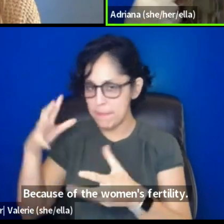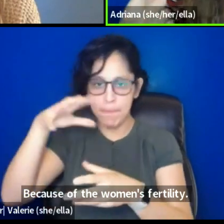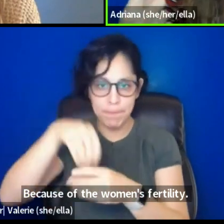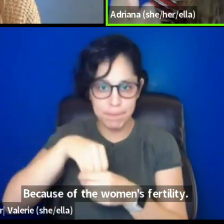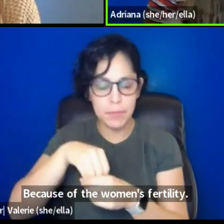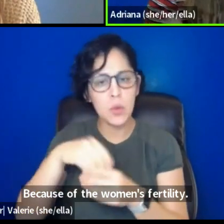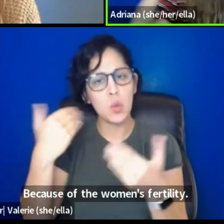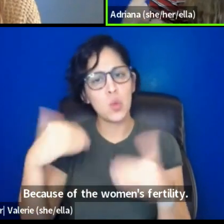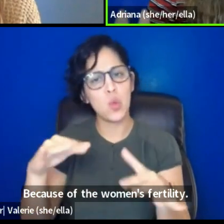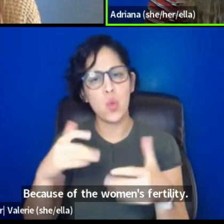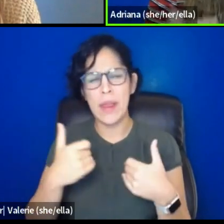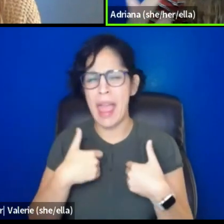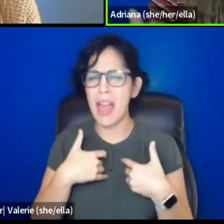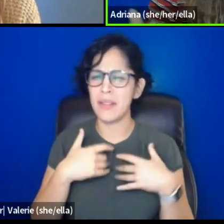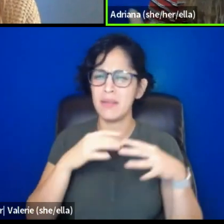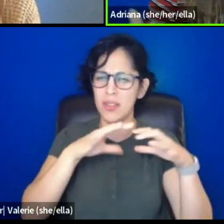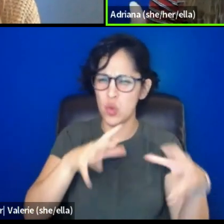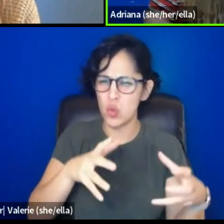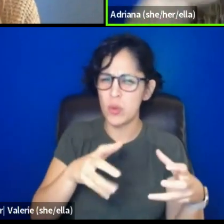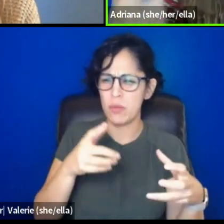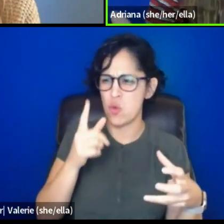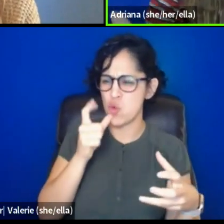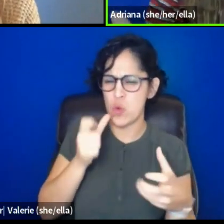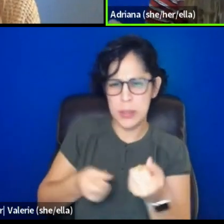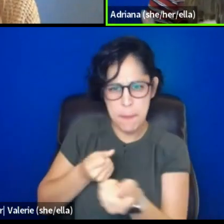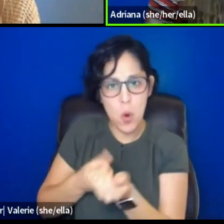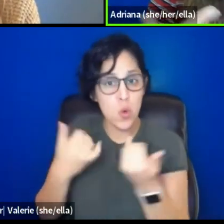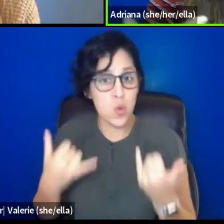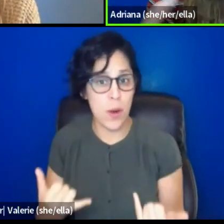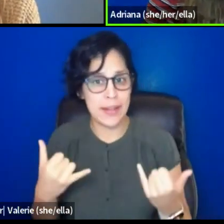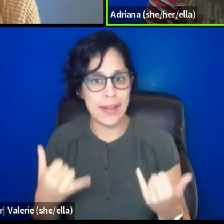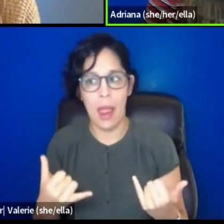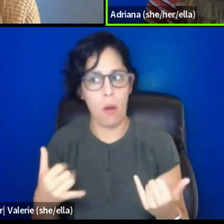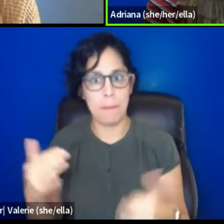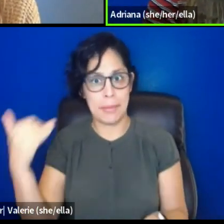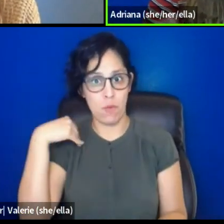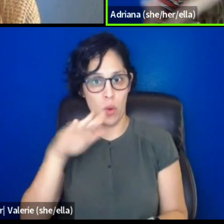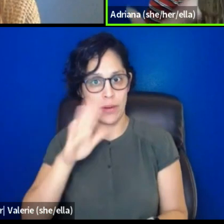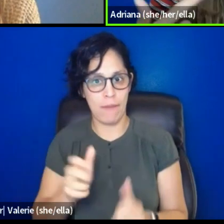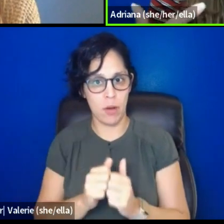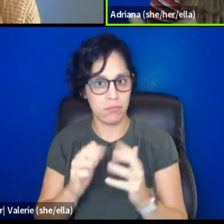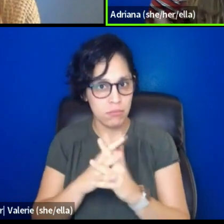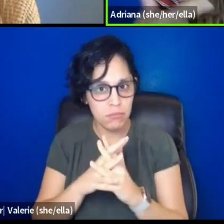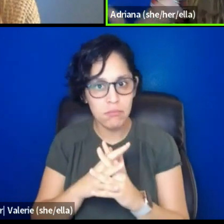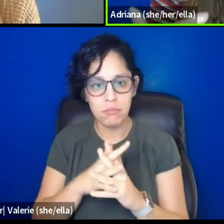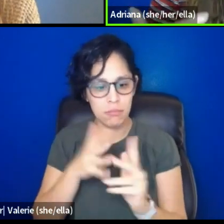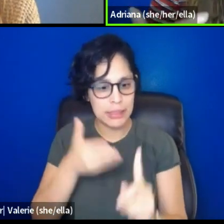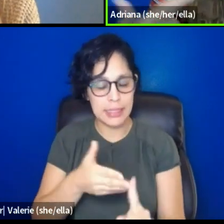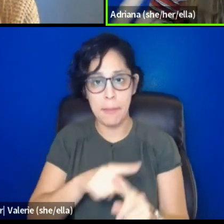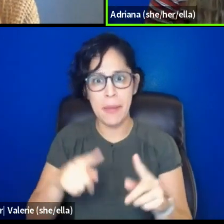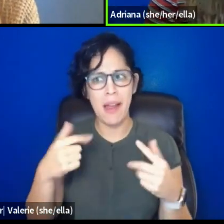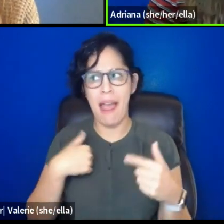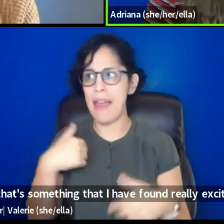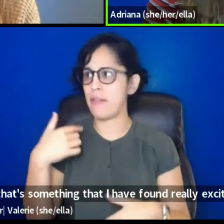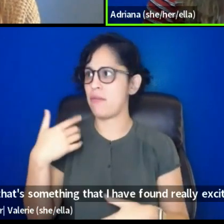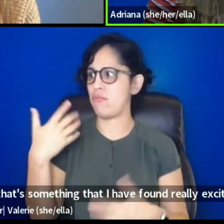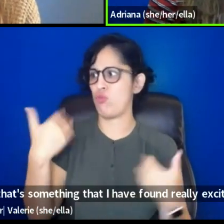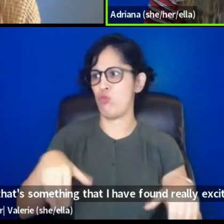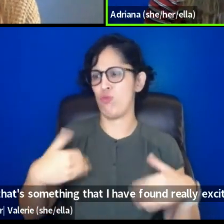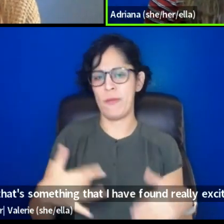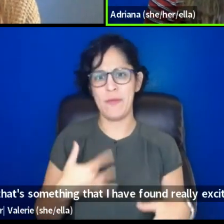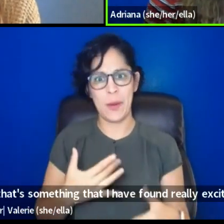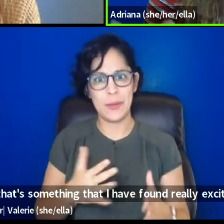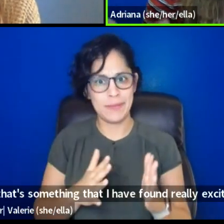huge support going on, um, right now that there wasn't before, and that's something that I have found really exciting, um,